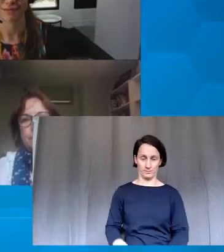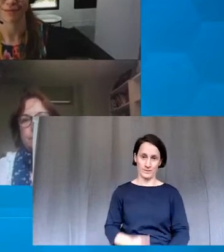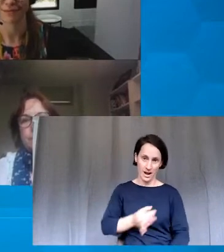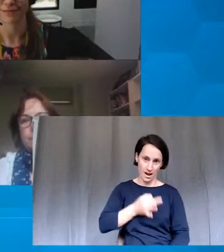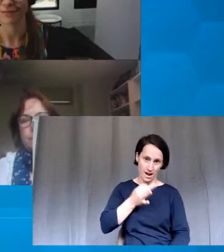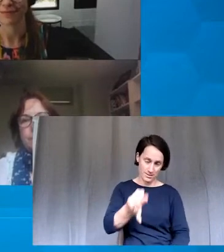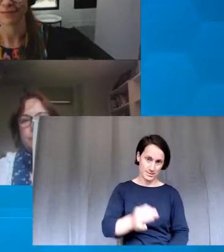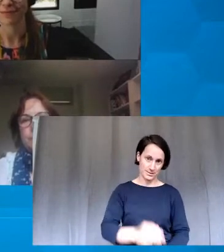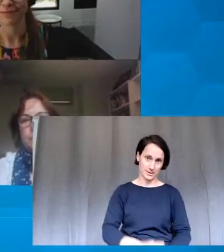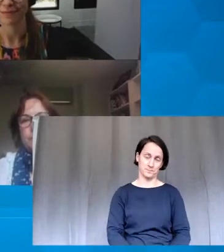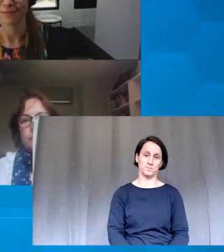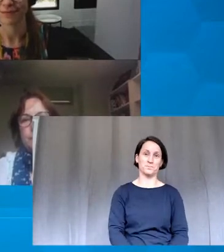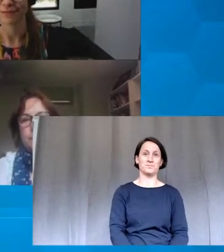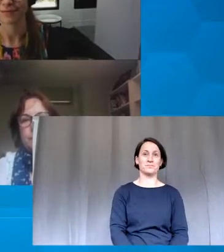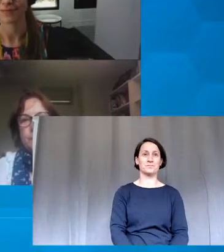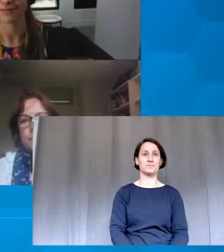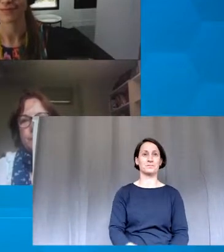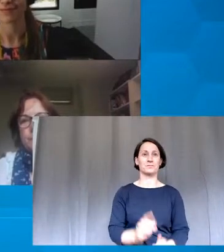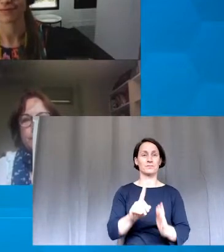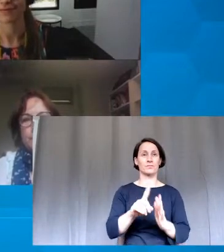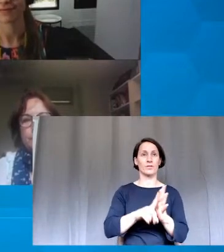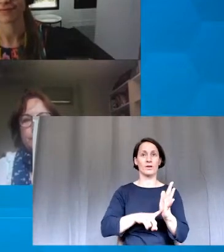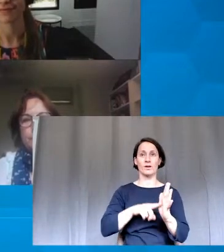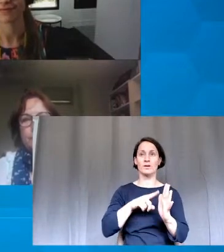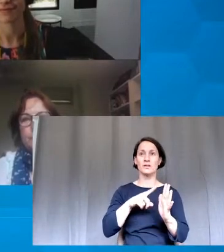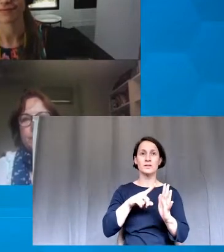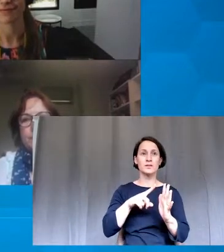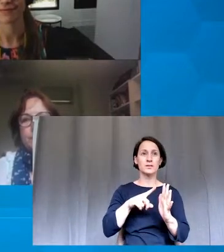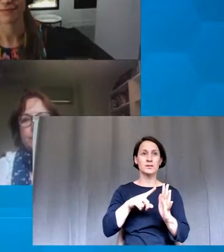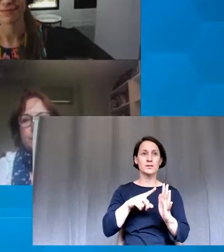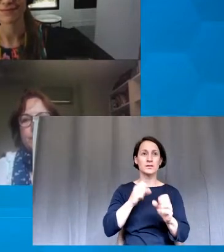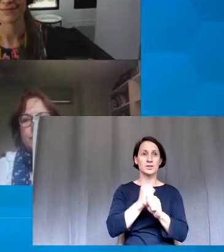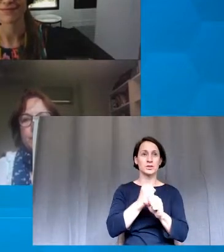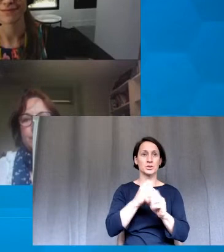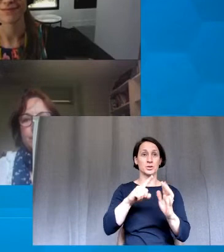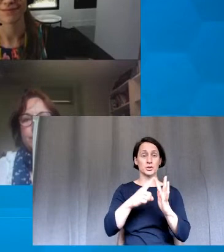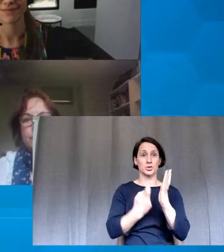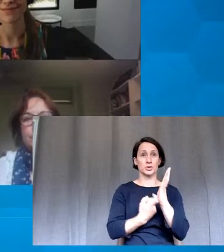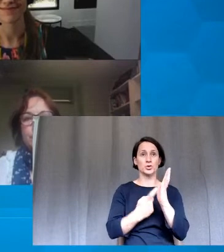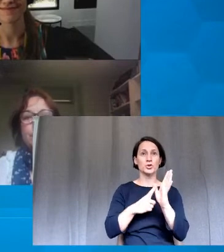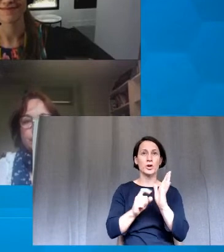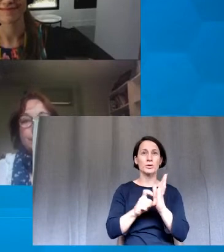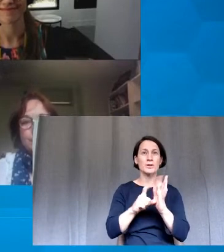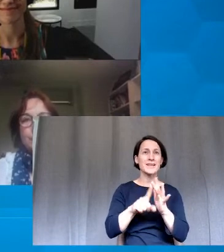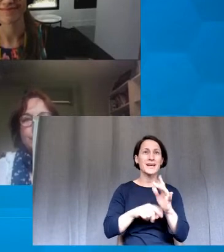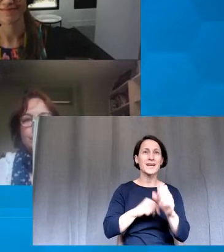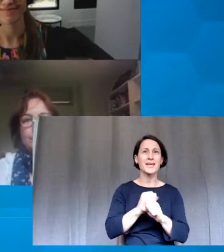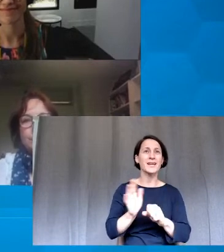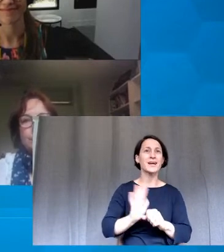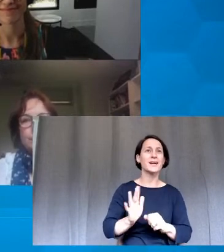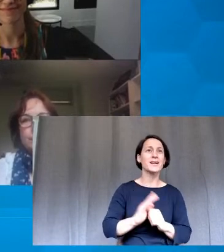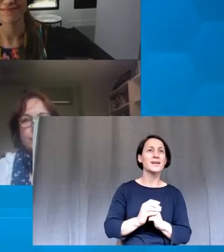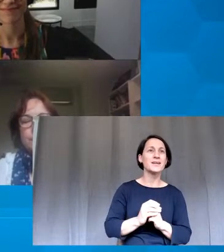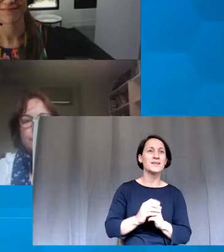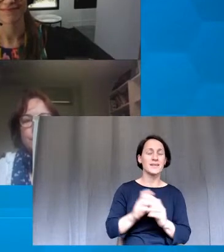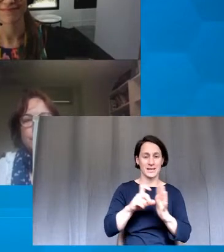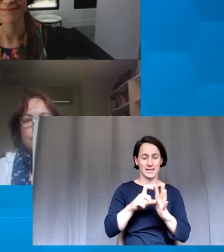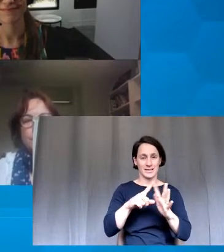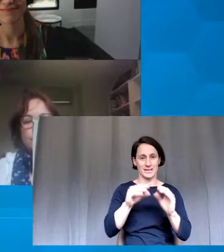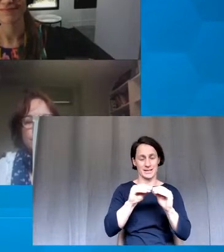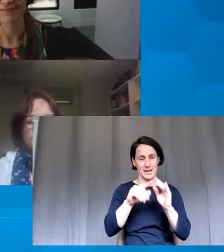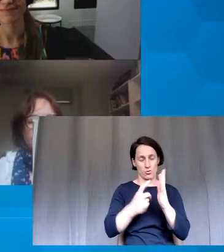I can. Okay. Geraldine. Oh, sorry. I sort of jump in. But I can say first is